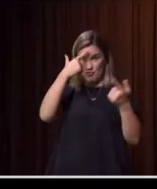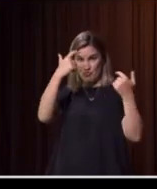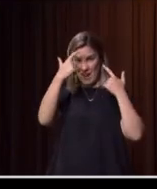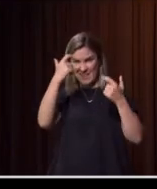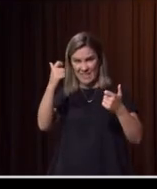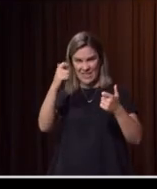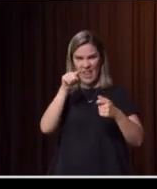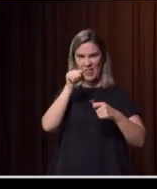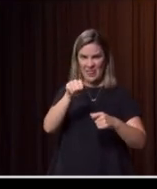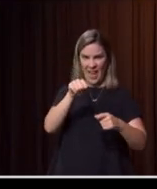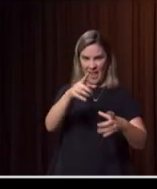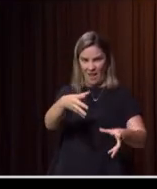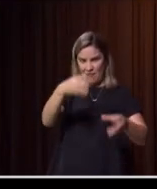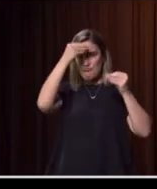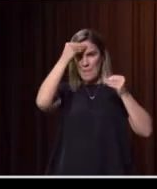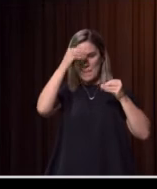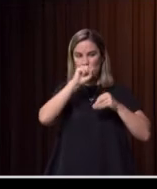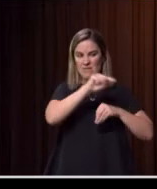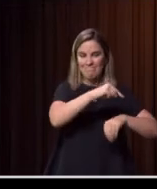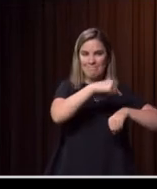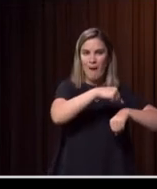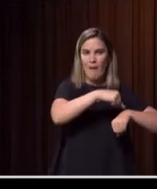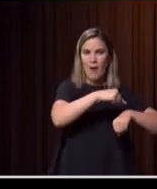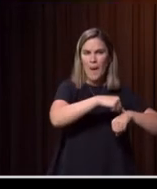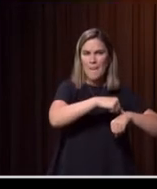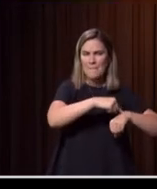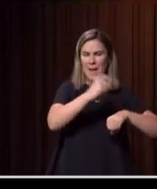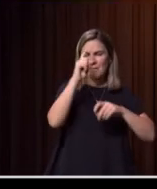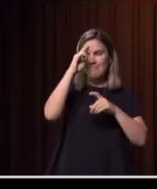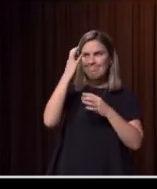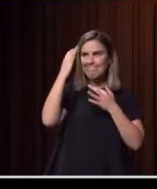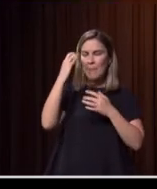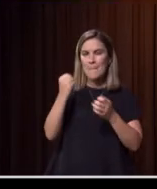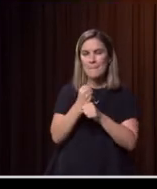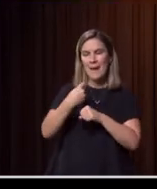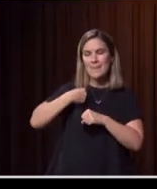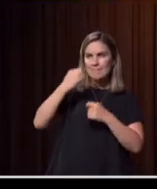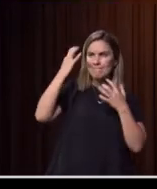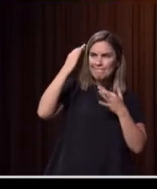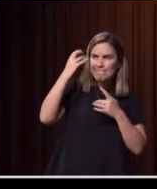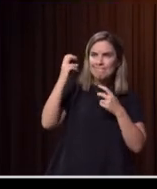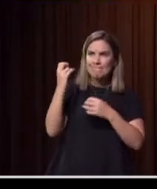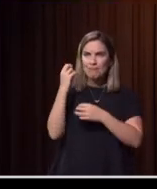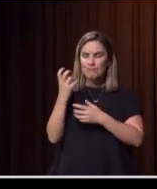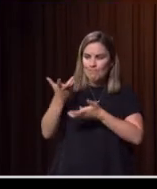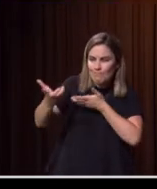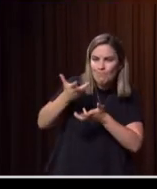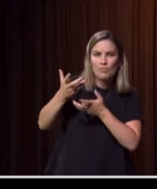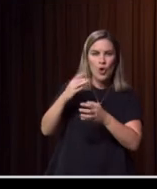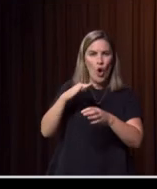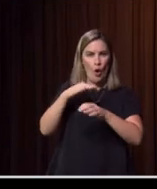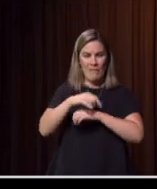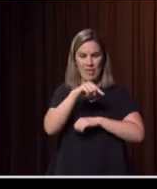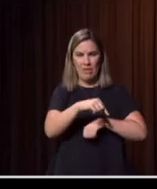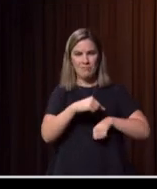moments in time and reflects on thoughts and feelings. So the arts has proven that if we can make sure we are resilient